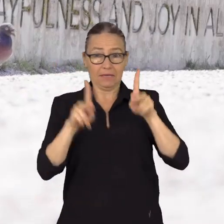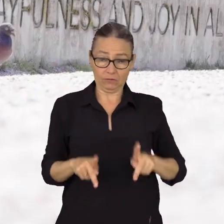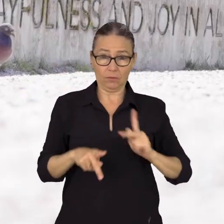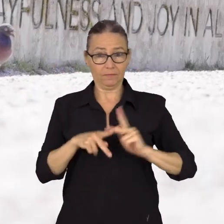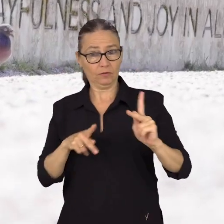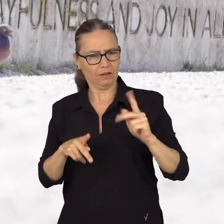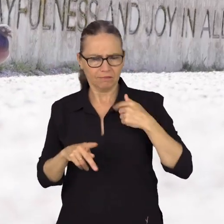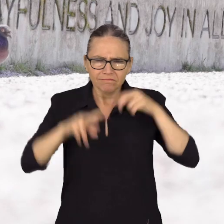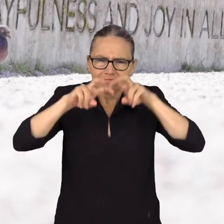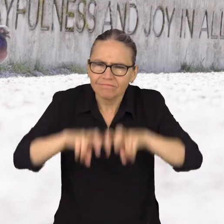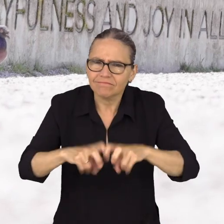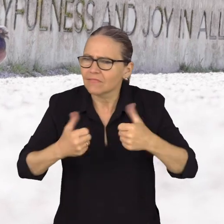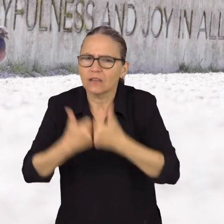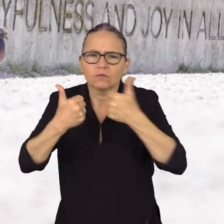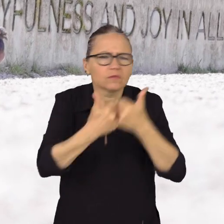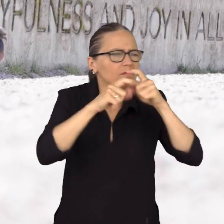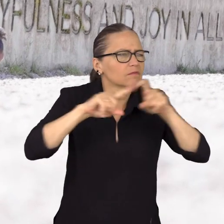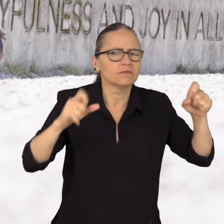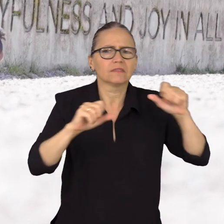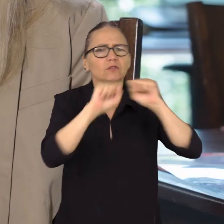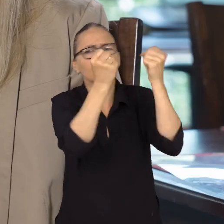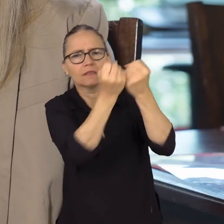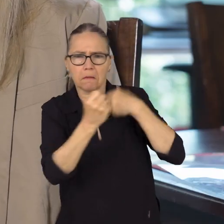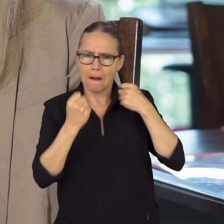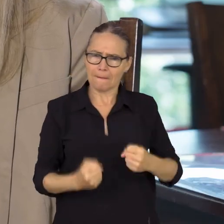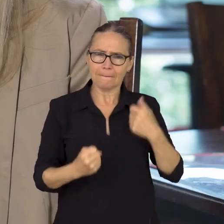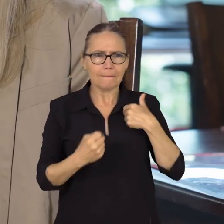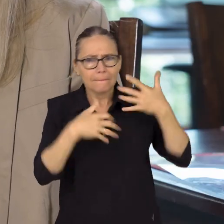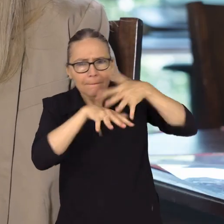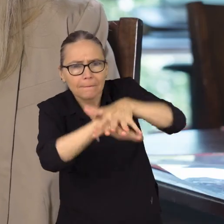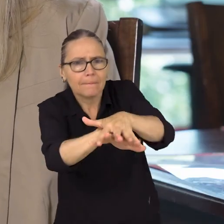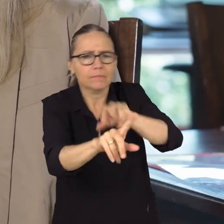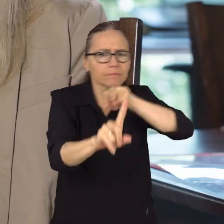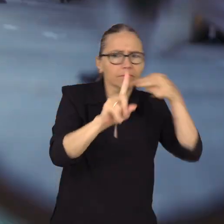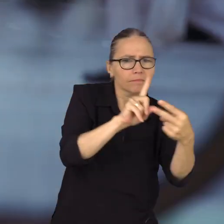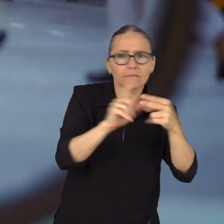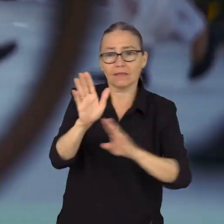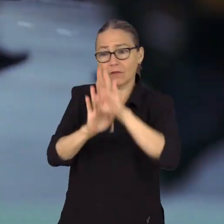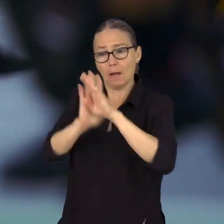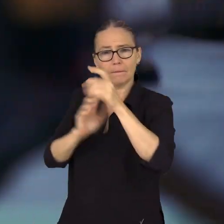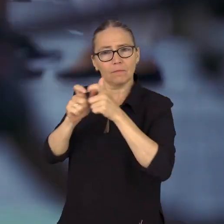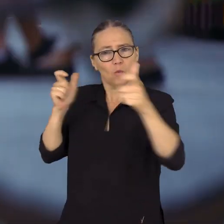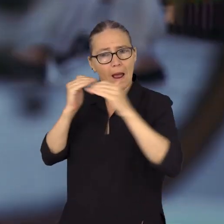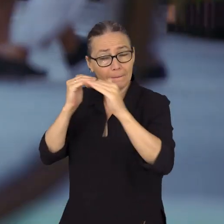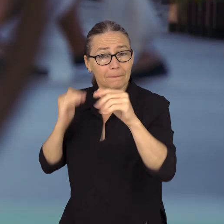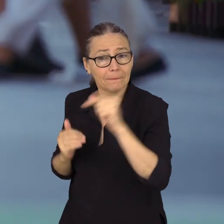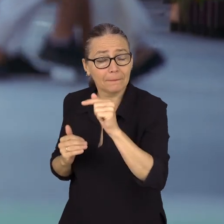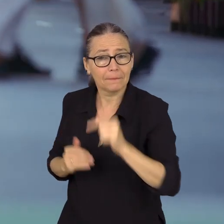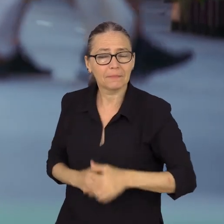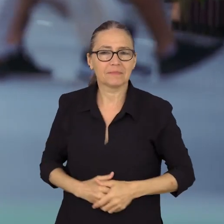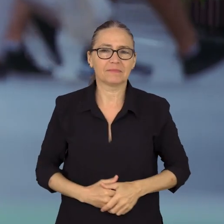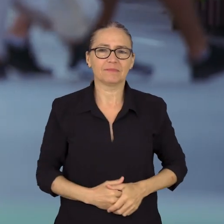deal with social issues. And now we get to kind of integrate that